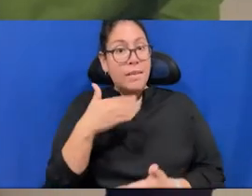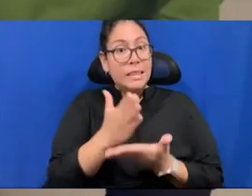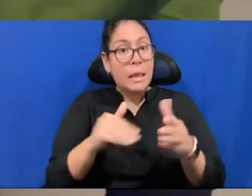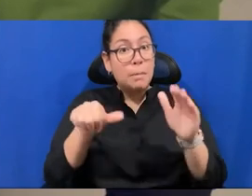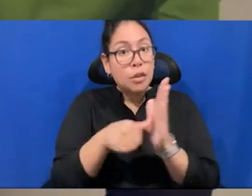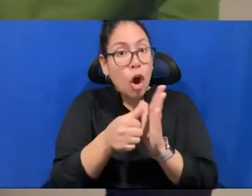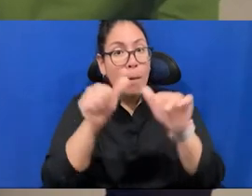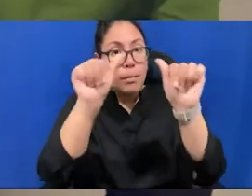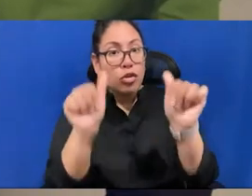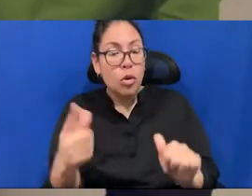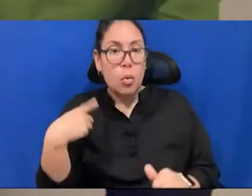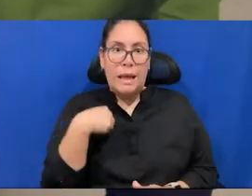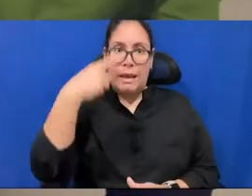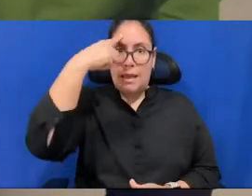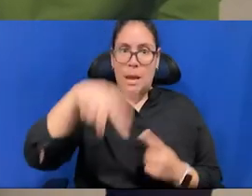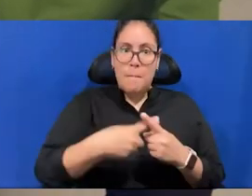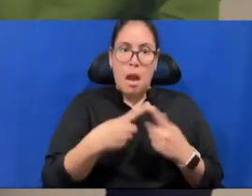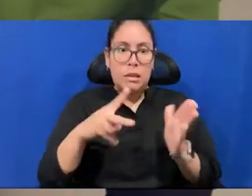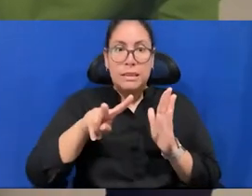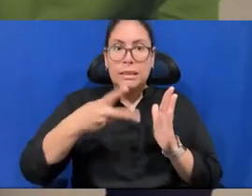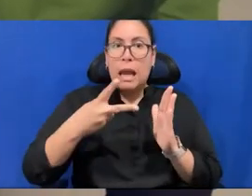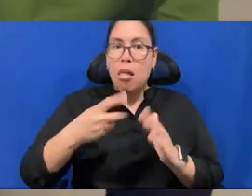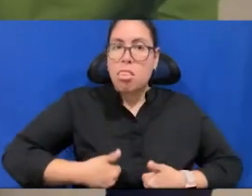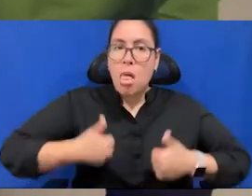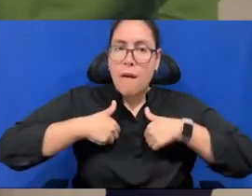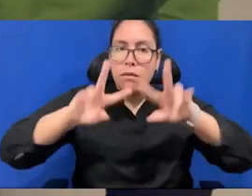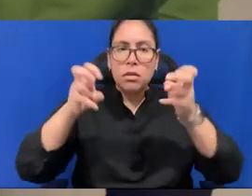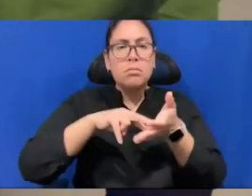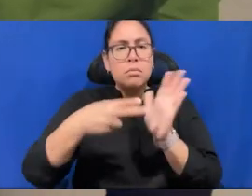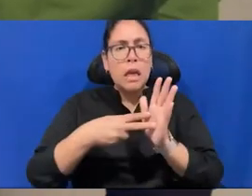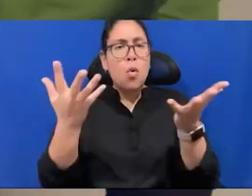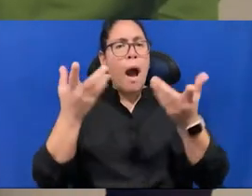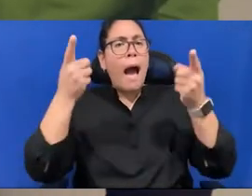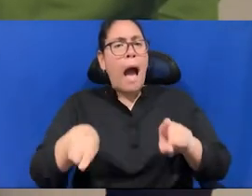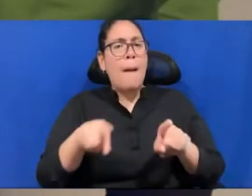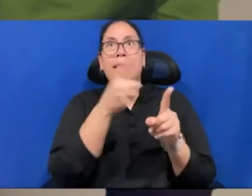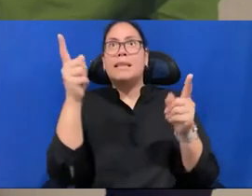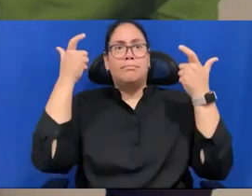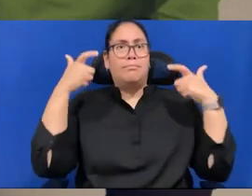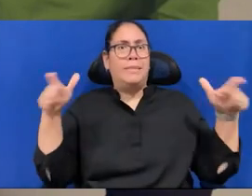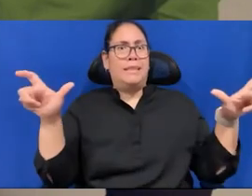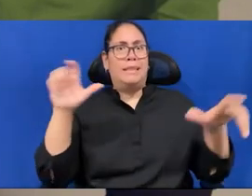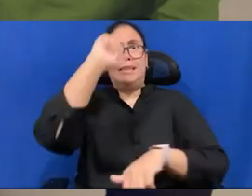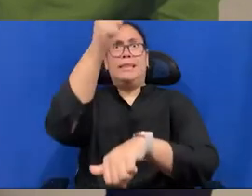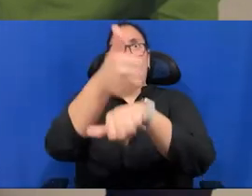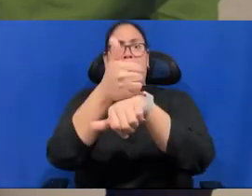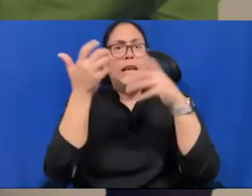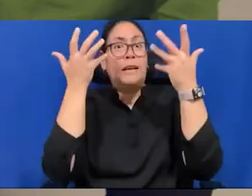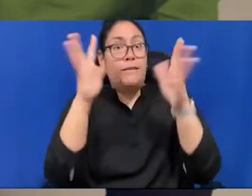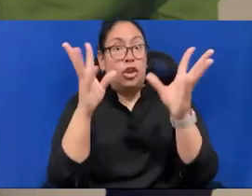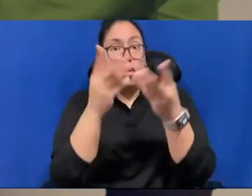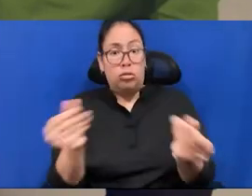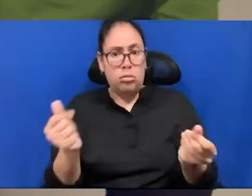we are thinking about a plastic bag, what we do after, what will happen with this big, uh, concert hall, where we, for, for,